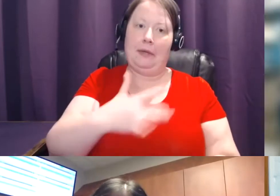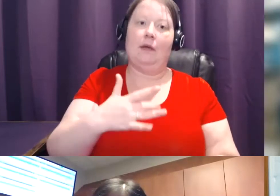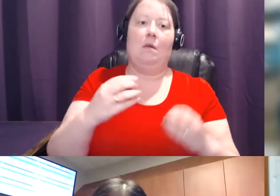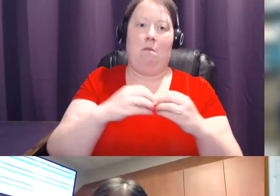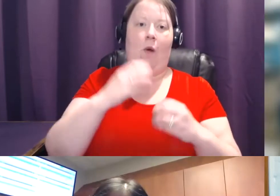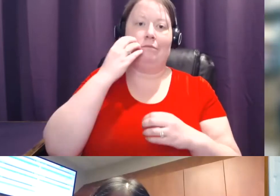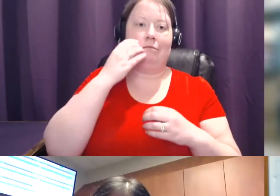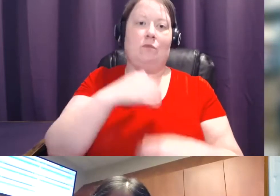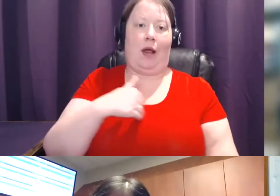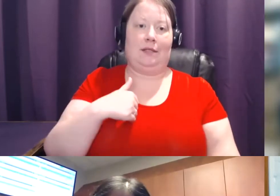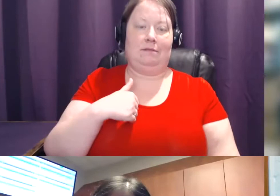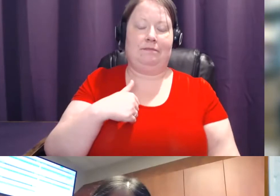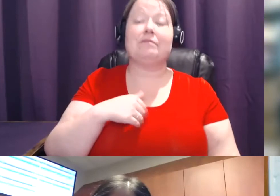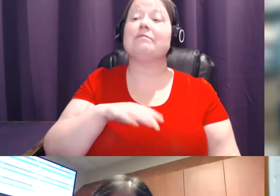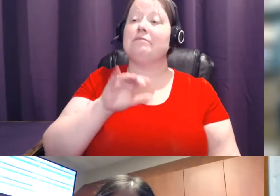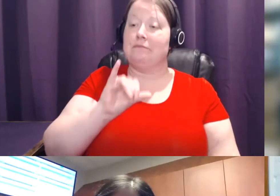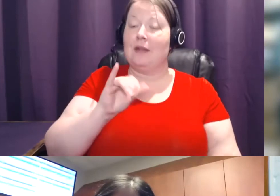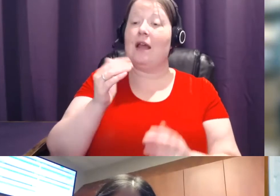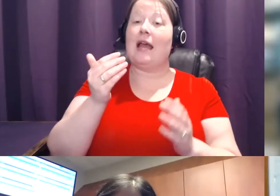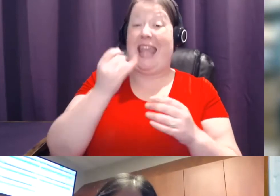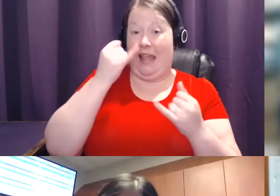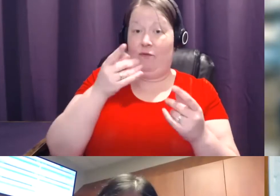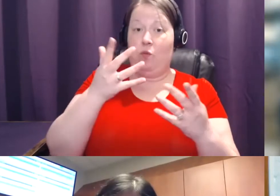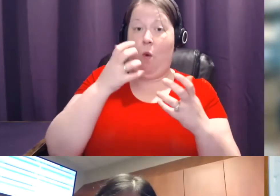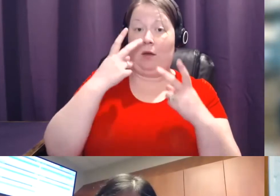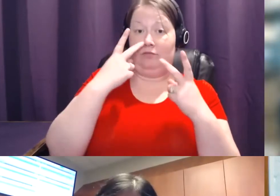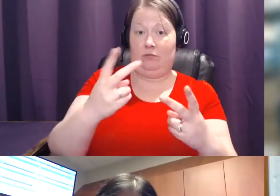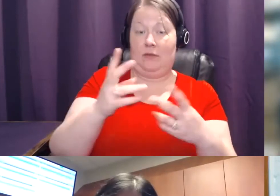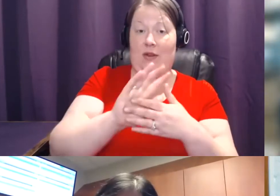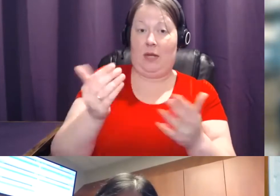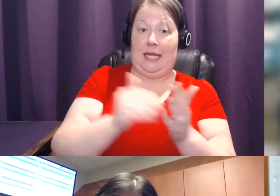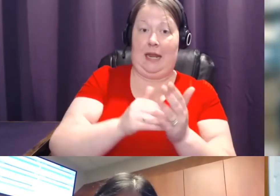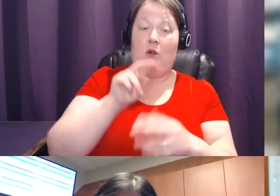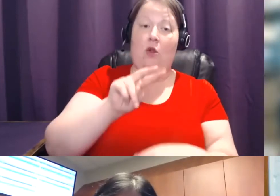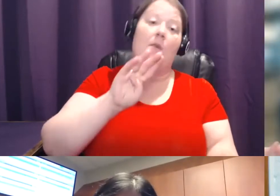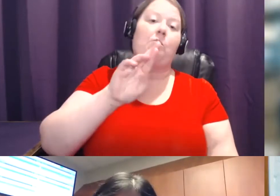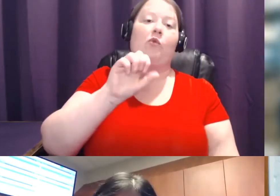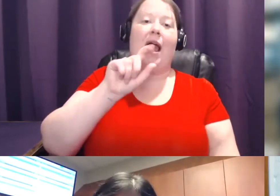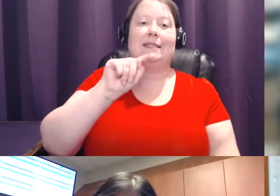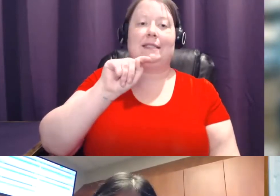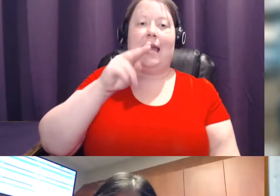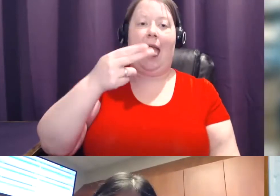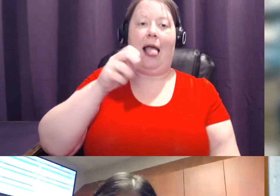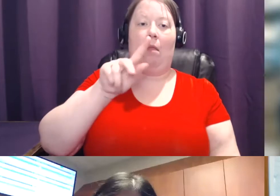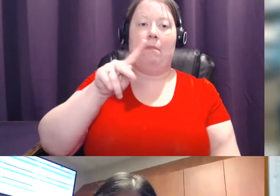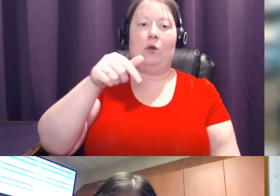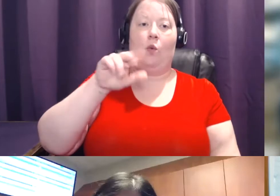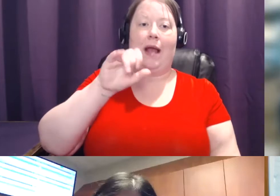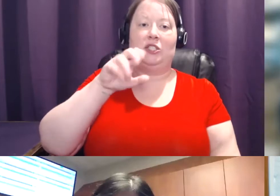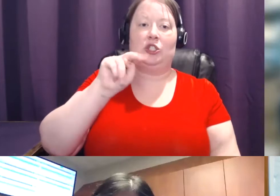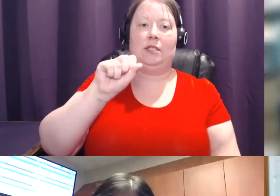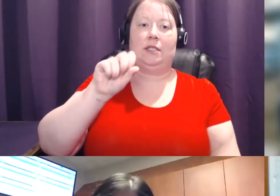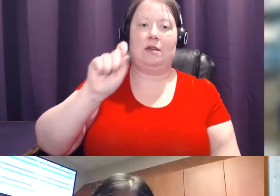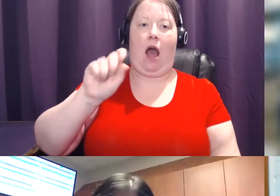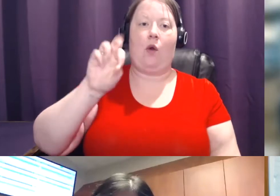reminder, again, if you guys want to see the videos again, go to BreastHealthQuestions.org, share them with your family, share them with your friends. All right, let's